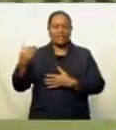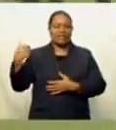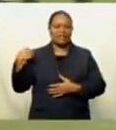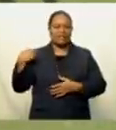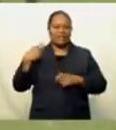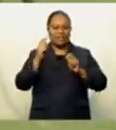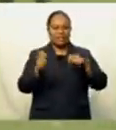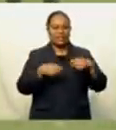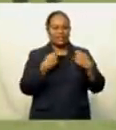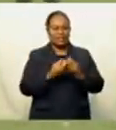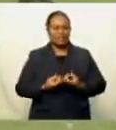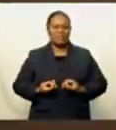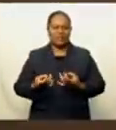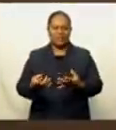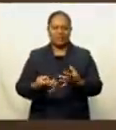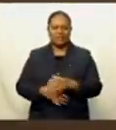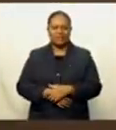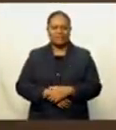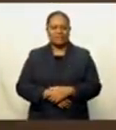preparation.